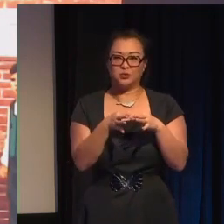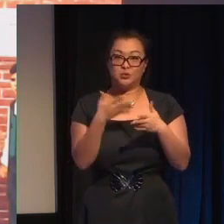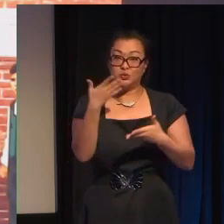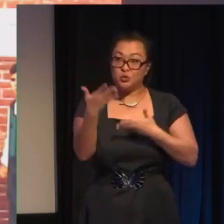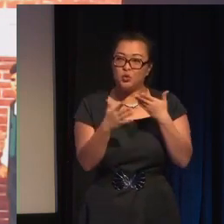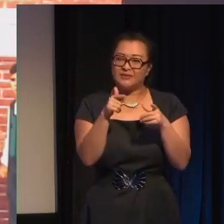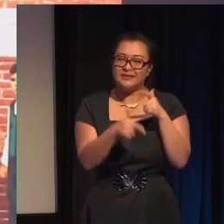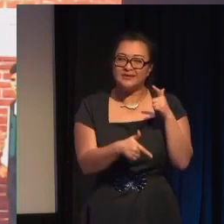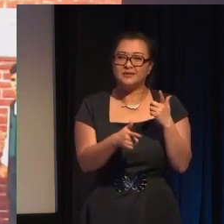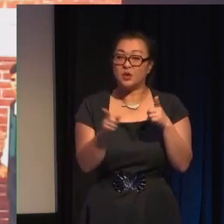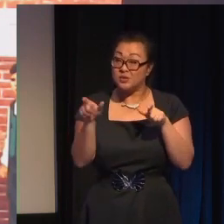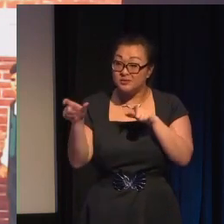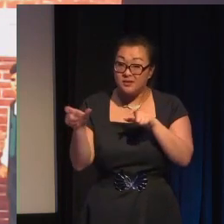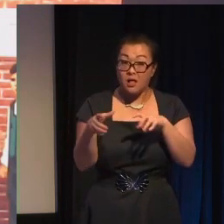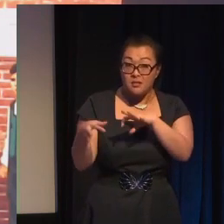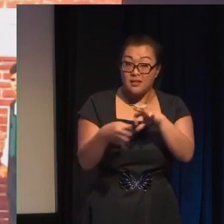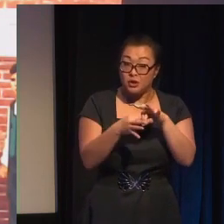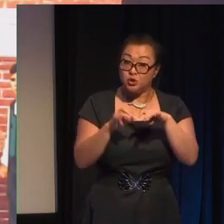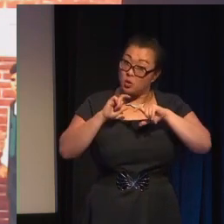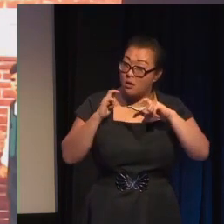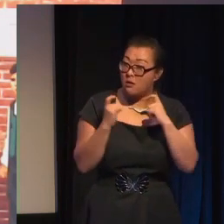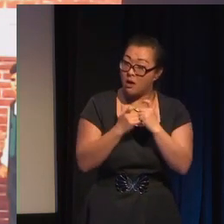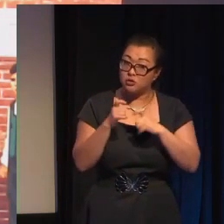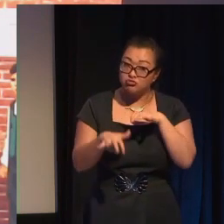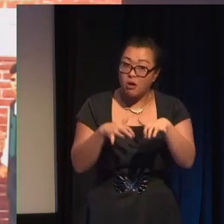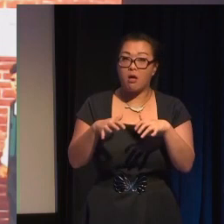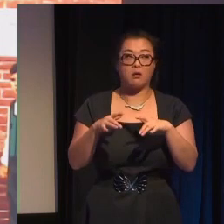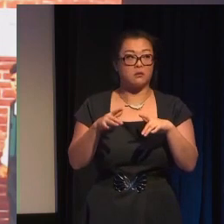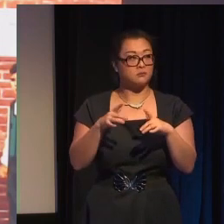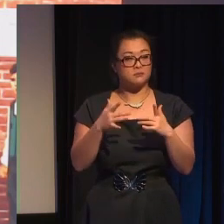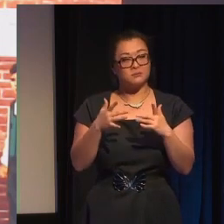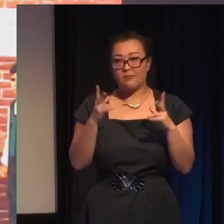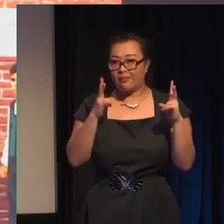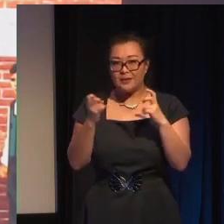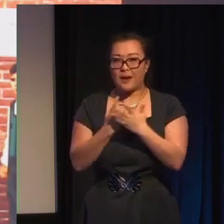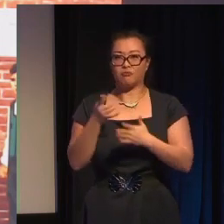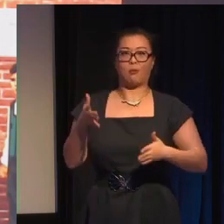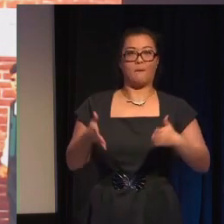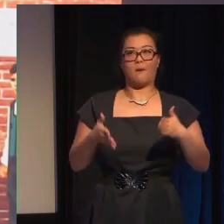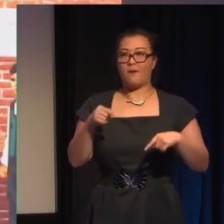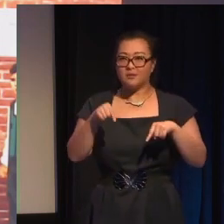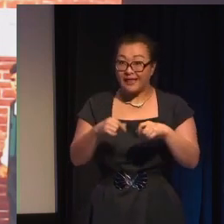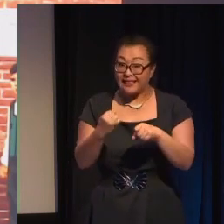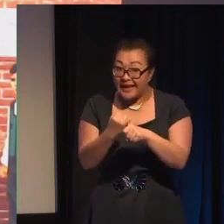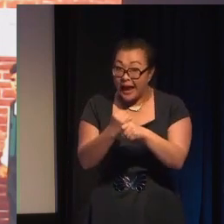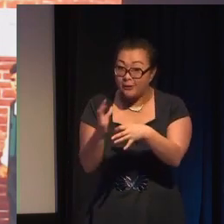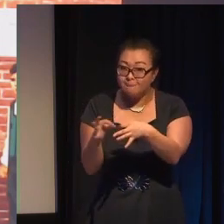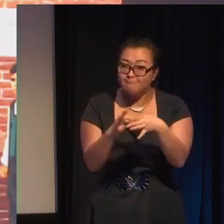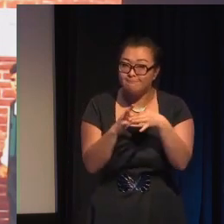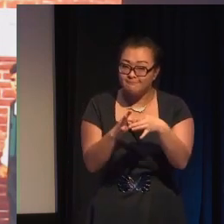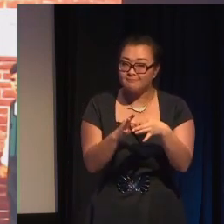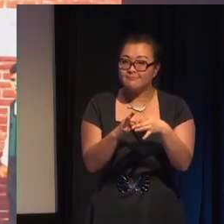struggle, anxieties about increasing mechanization and automation and more important, we avoided including